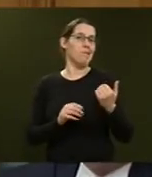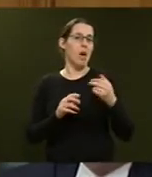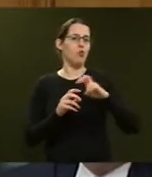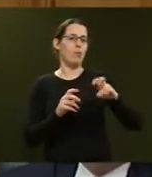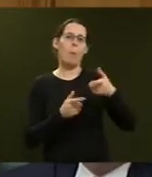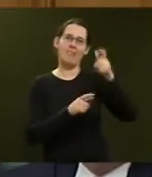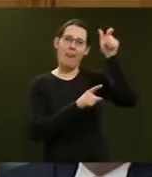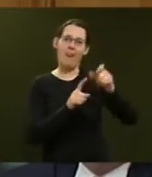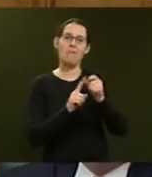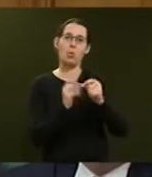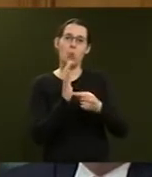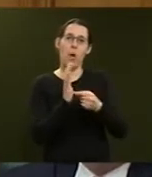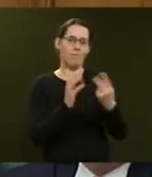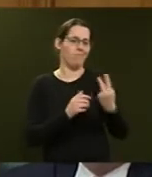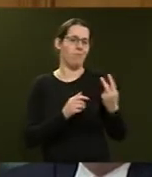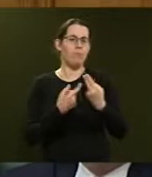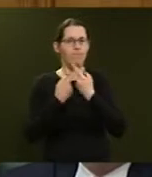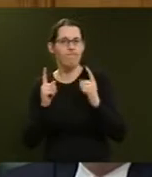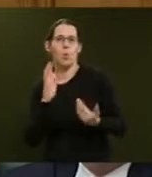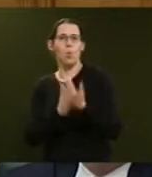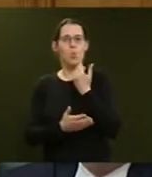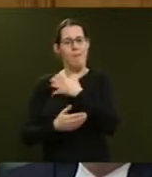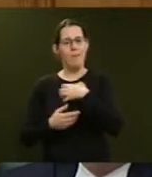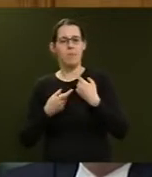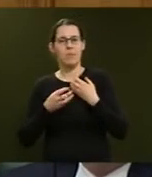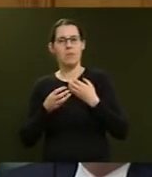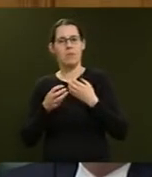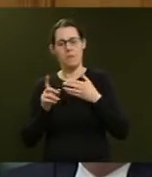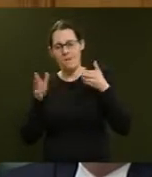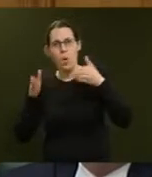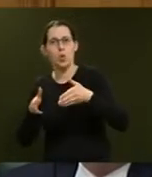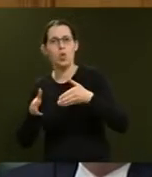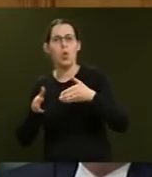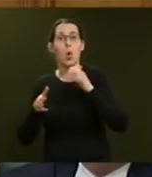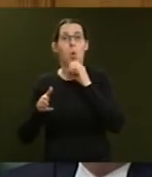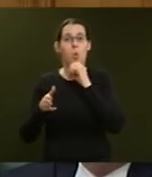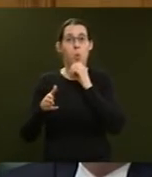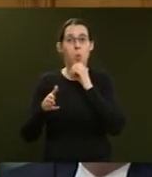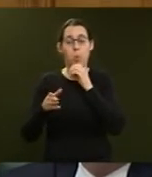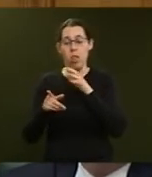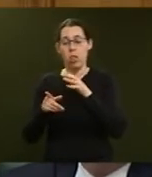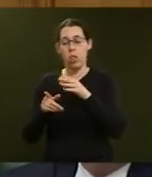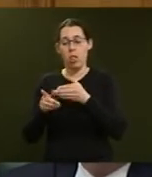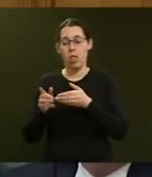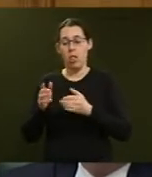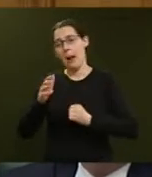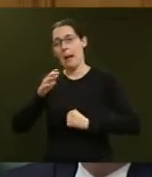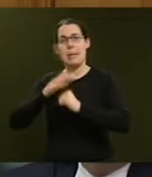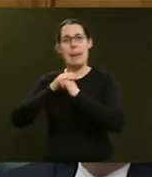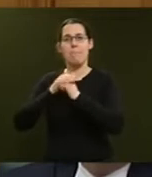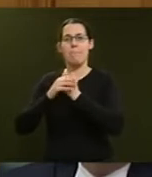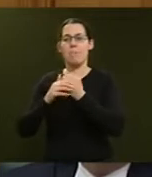announced a new Government measure that will enforce a cap of $100 to be charged for the removal of a wheel-clamp.